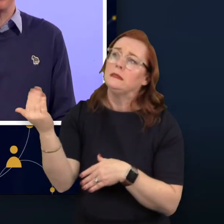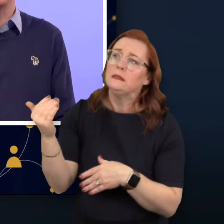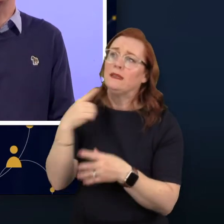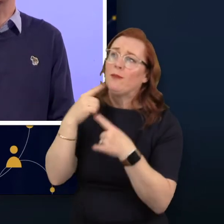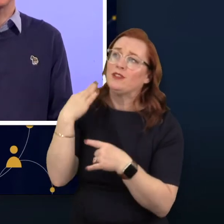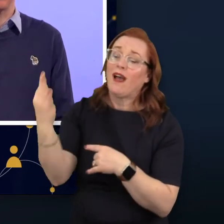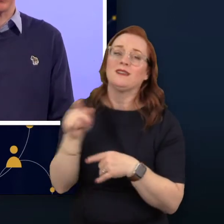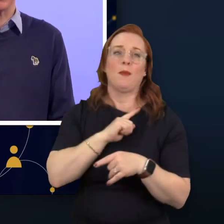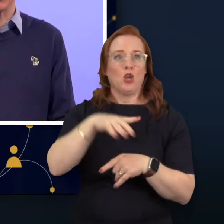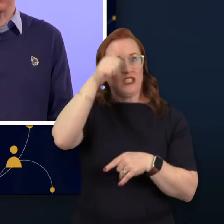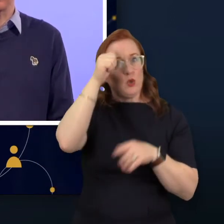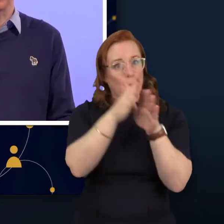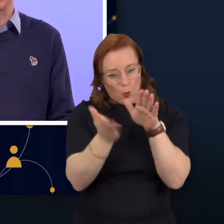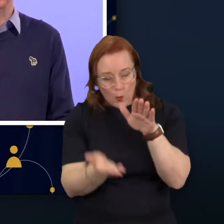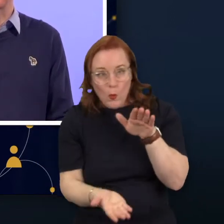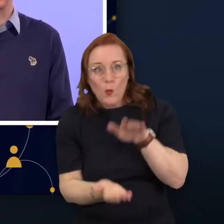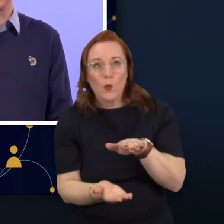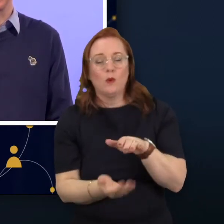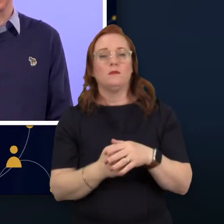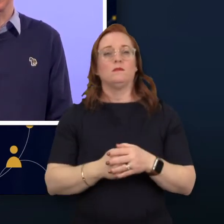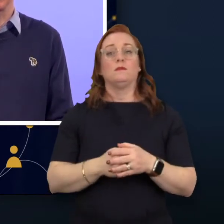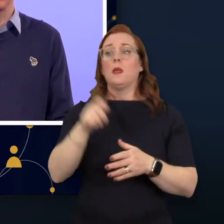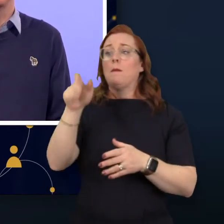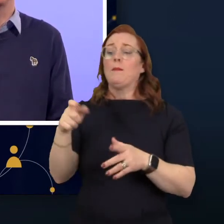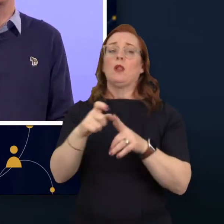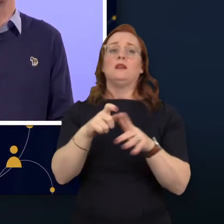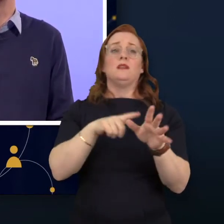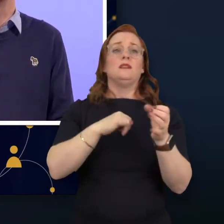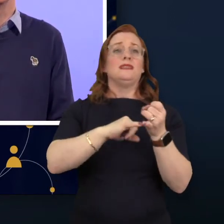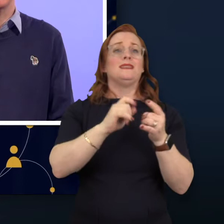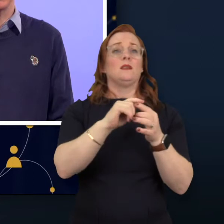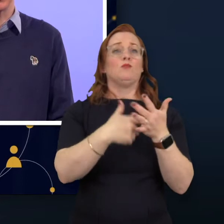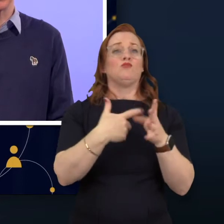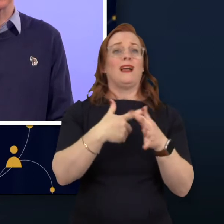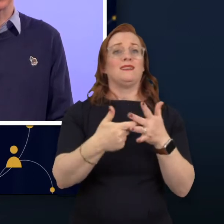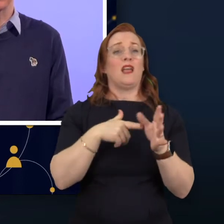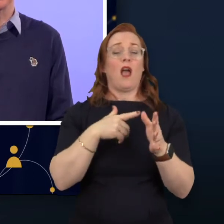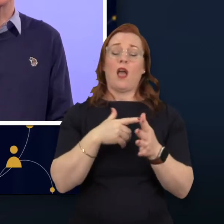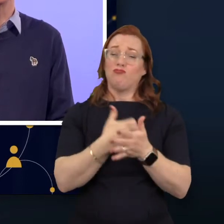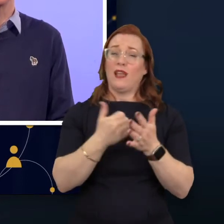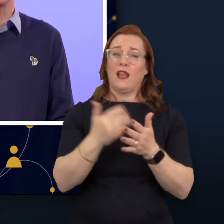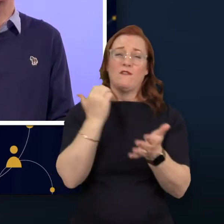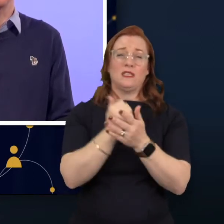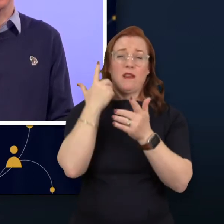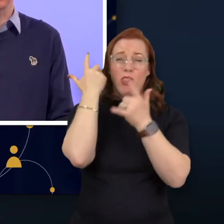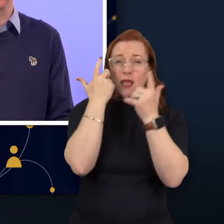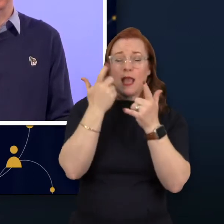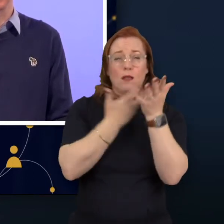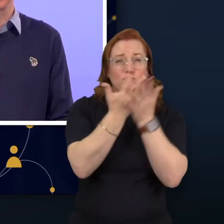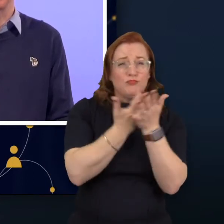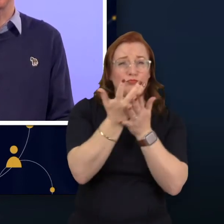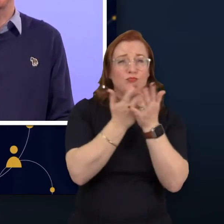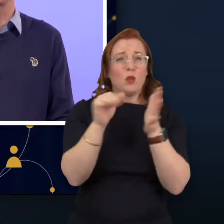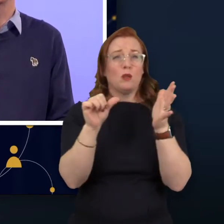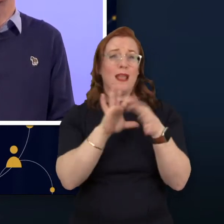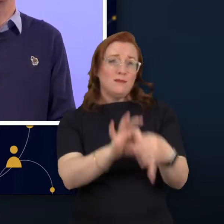And people with dyspraxia often possess great thinking, oral and interpersonal skills and problem solving